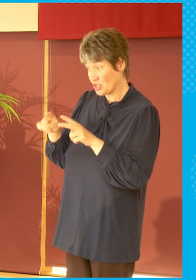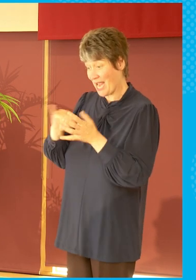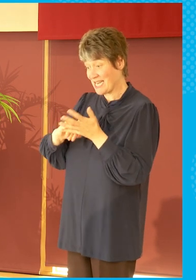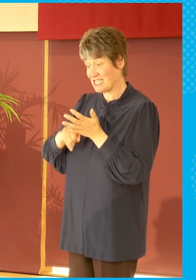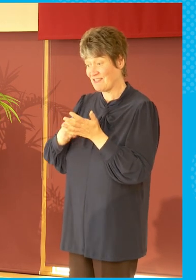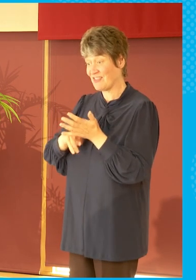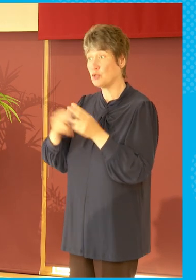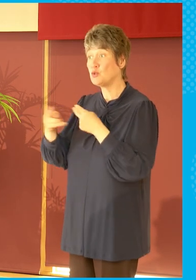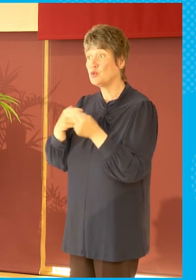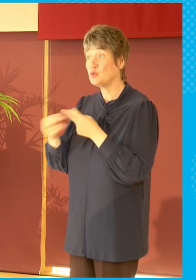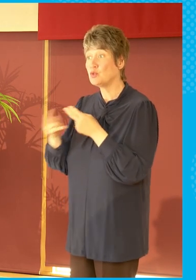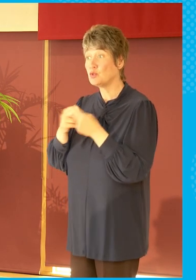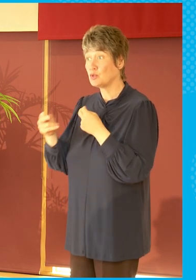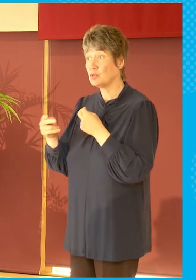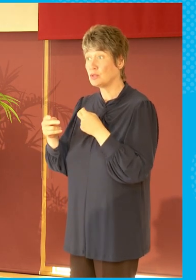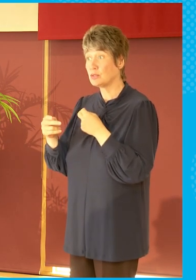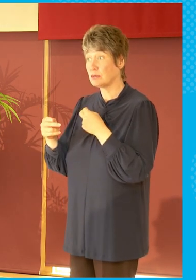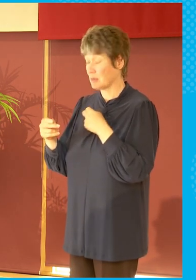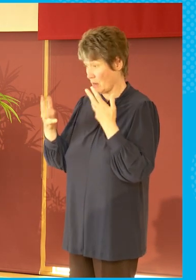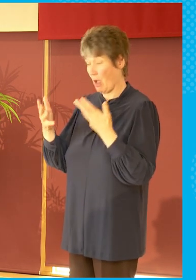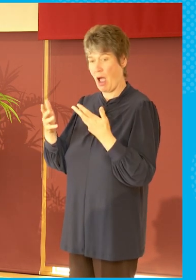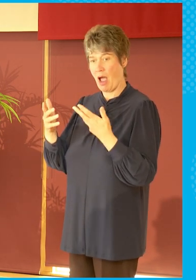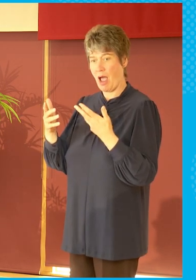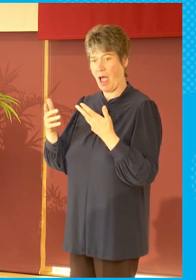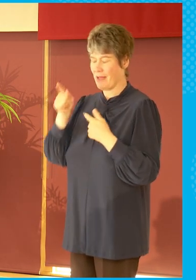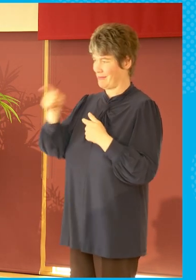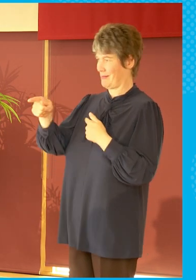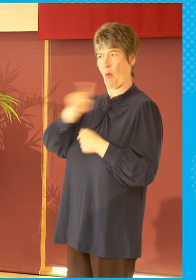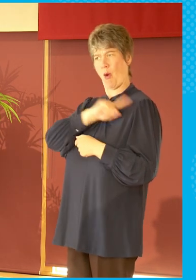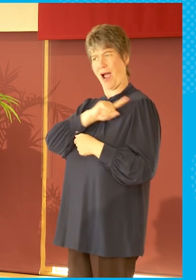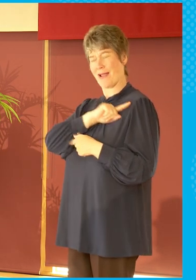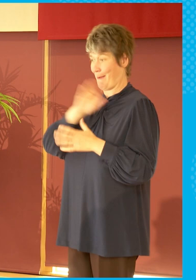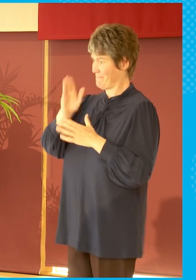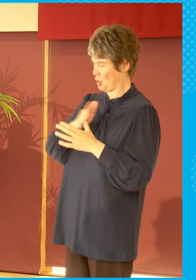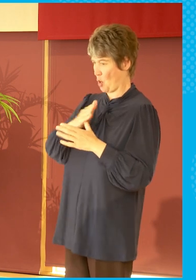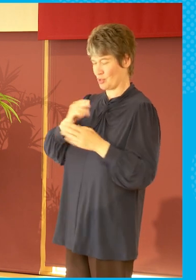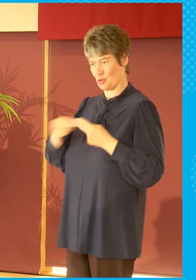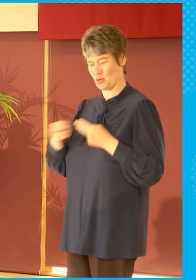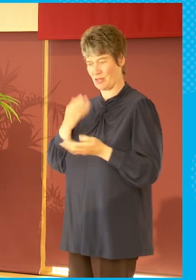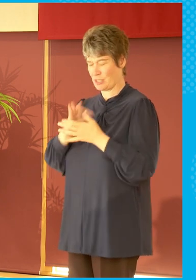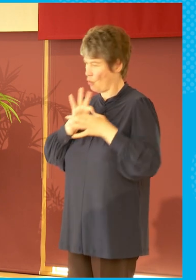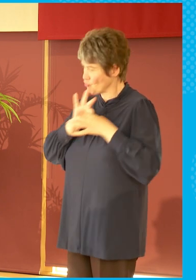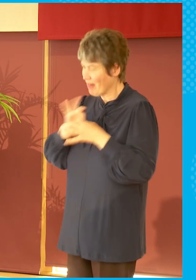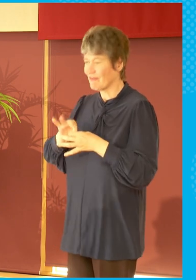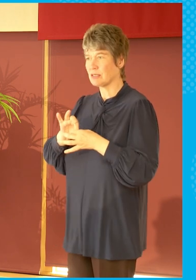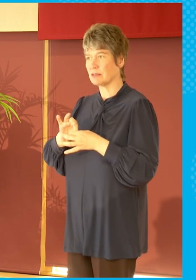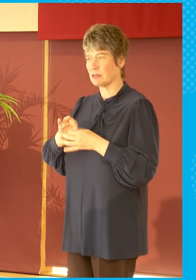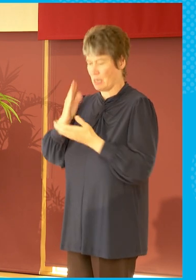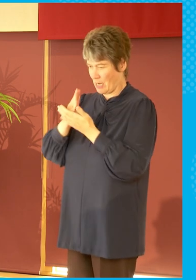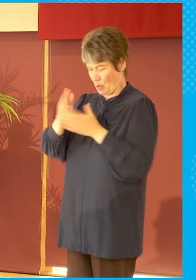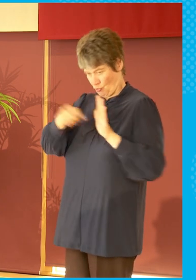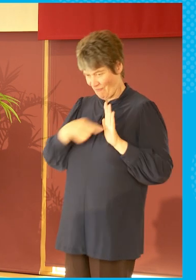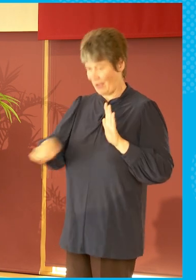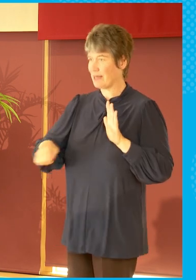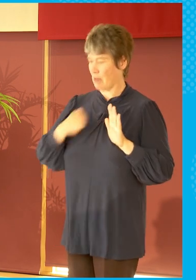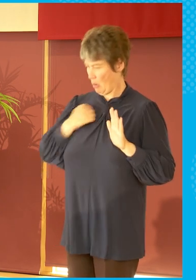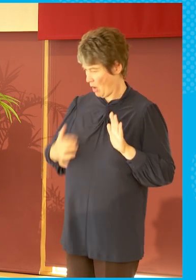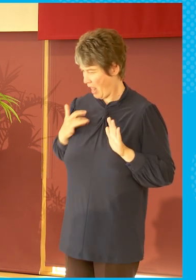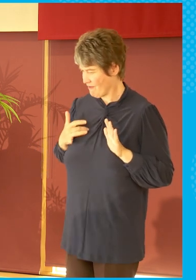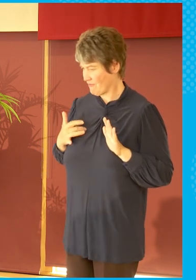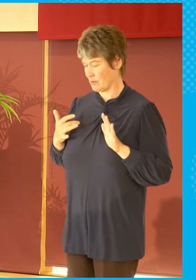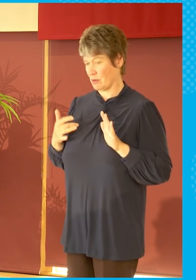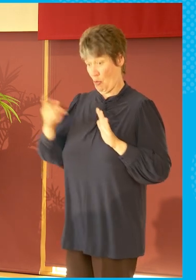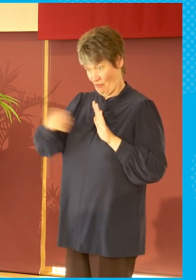It's because the news that we produce is relevant. It's reflecting people's lives. It's reflecting what goes on at Parliament. Not just this